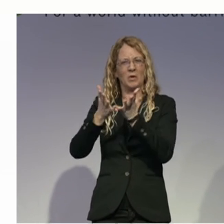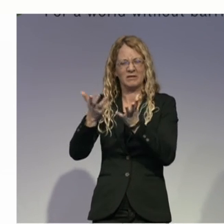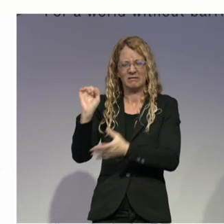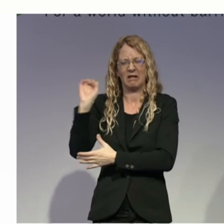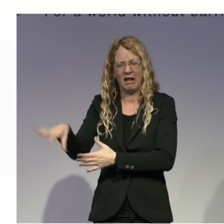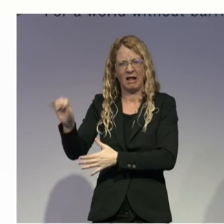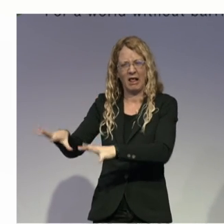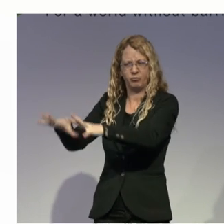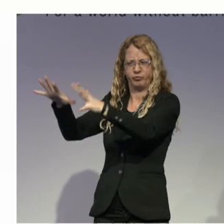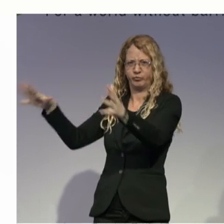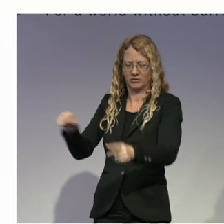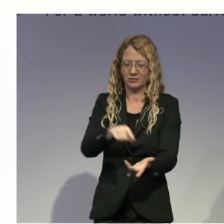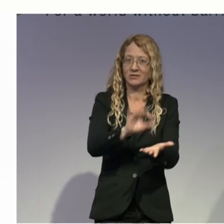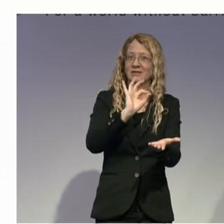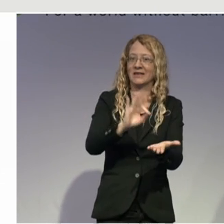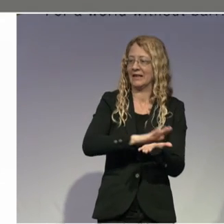They are not easy to recycle.